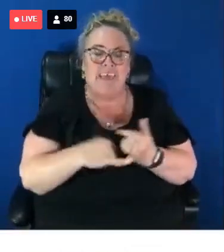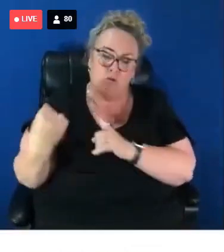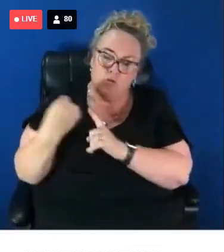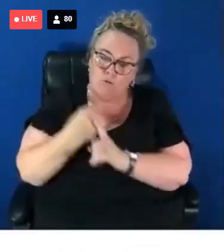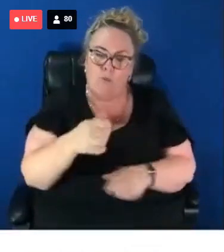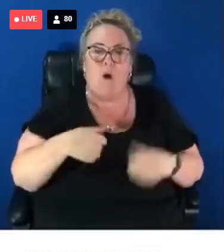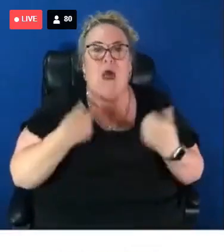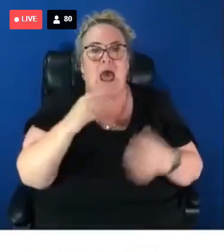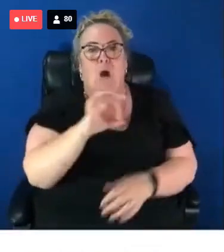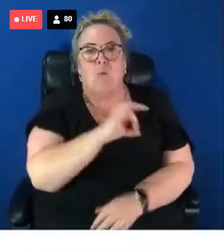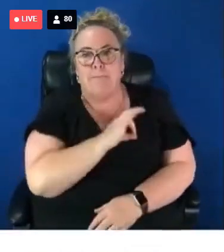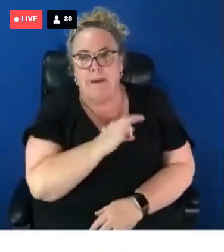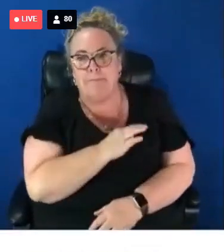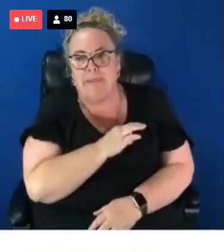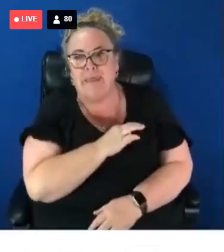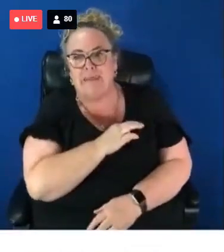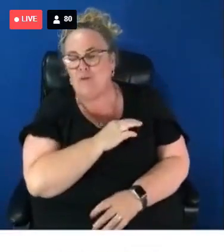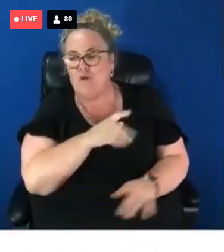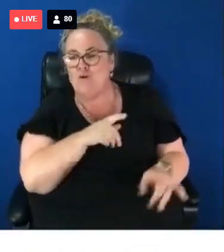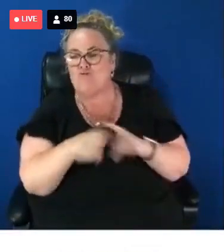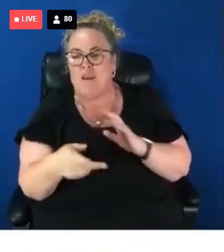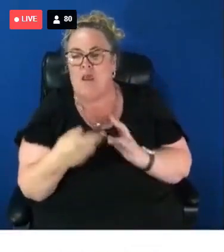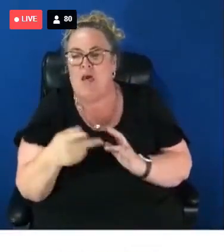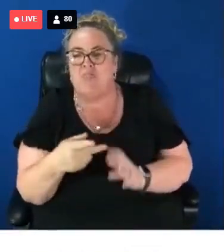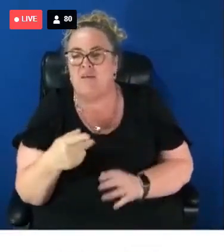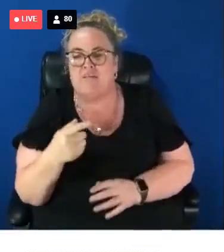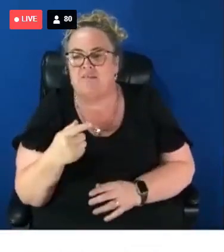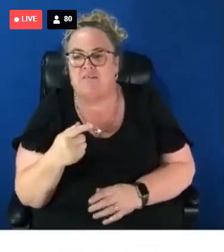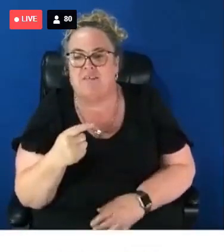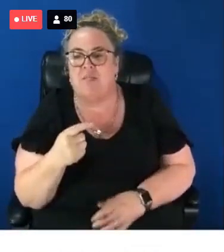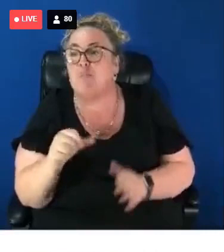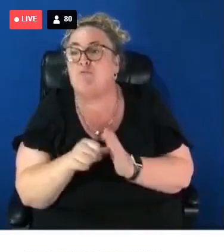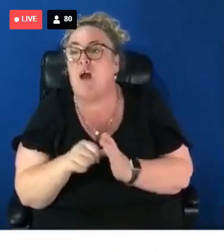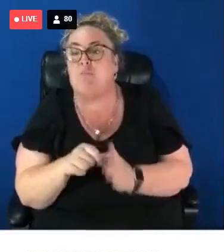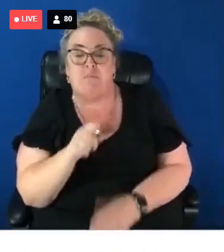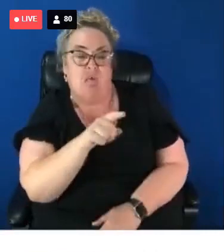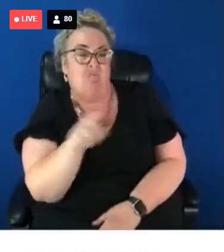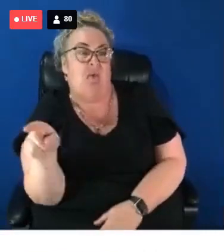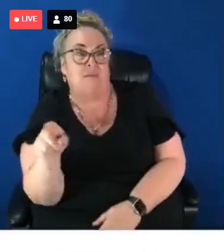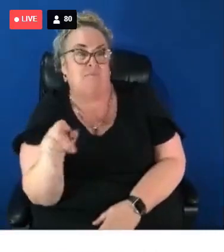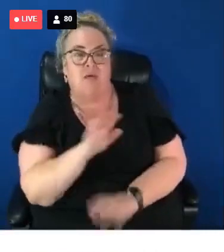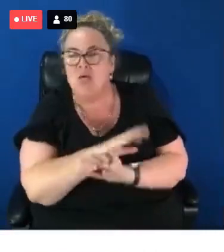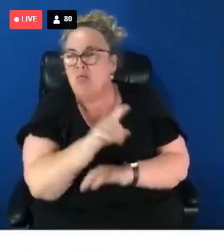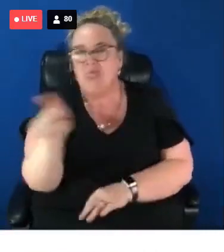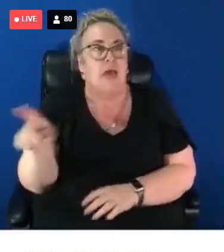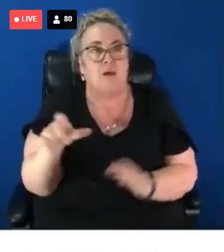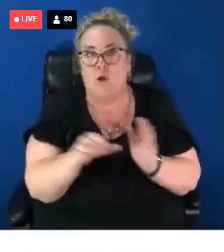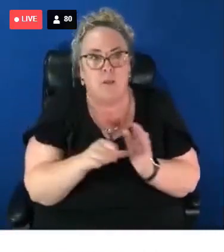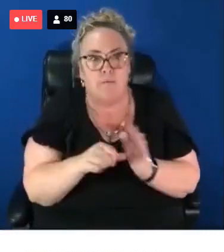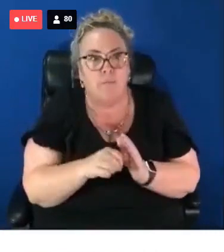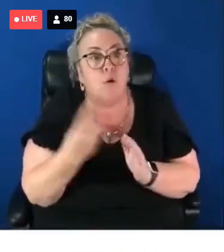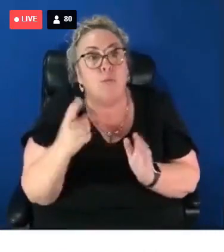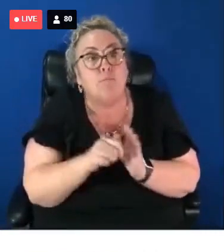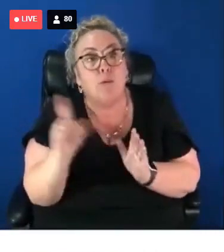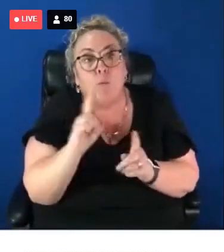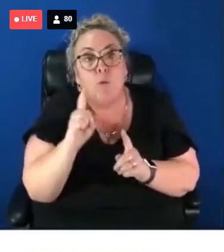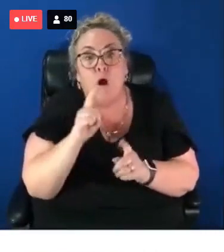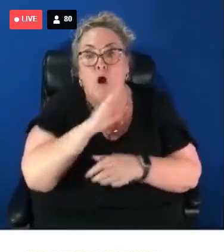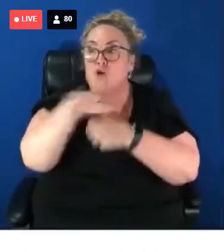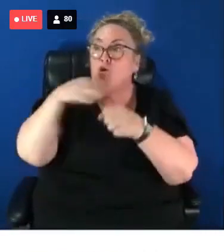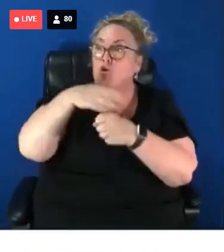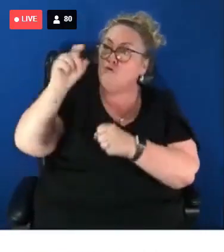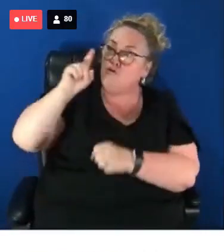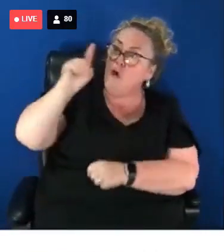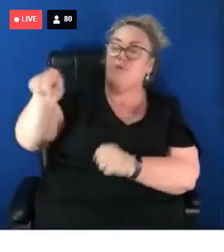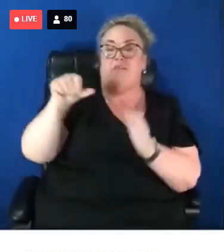allow others to scapegoat our members to say that they are the problem. They are not the problem, the Tories are the problem, any right-wing politician